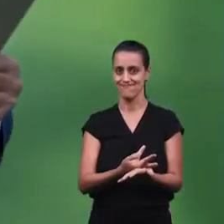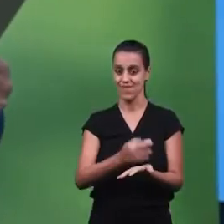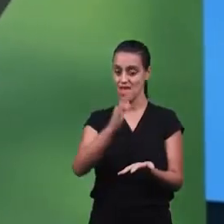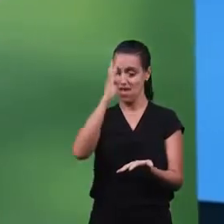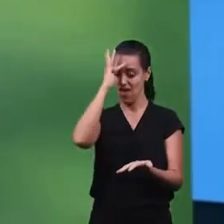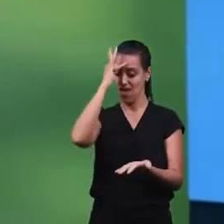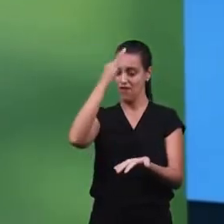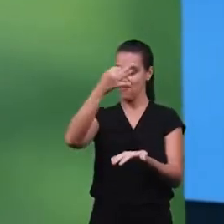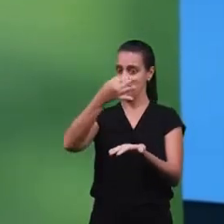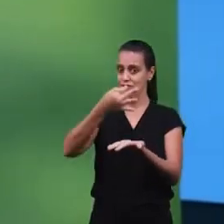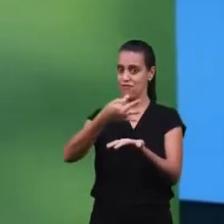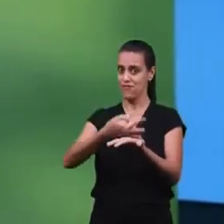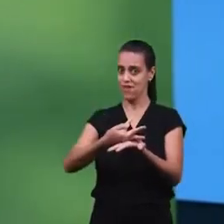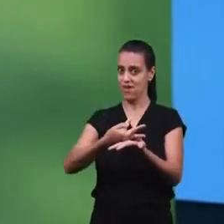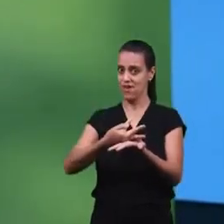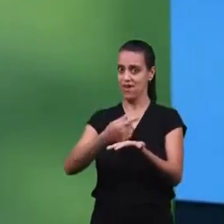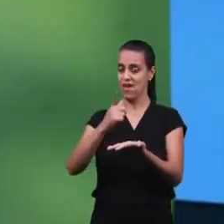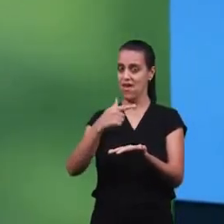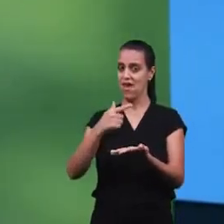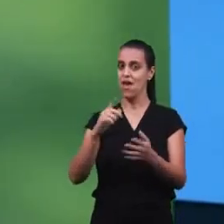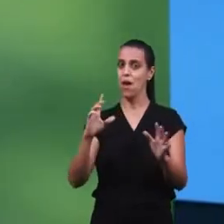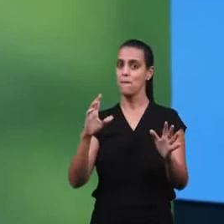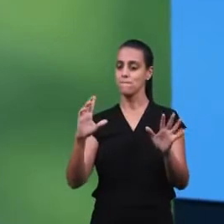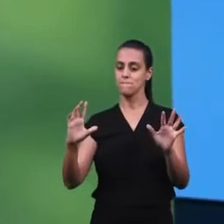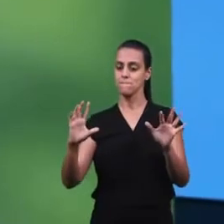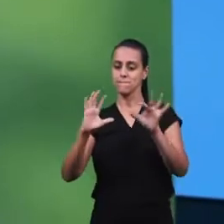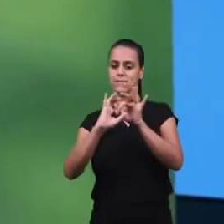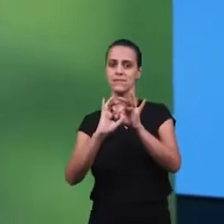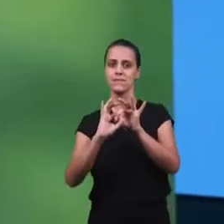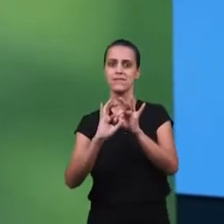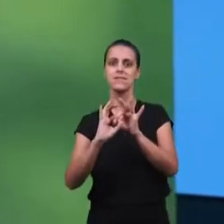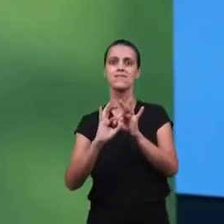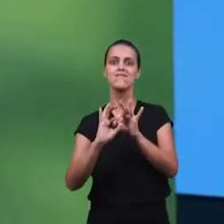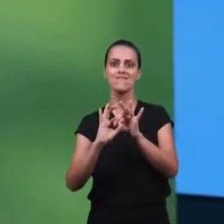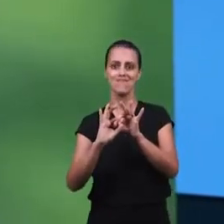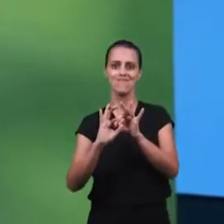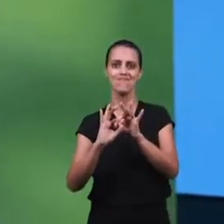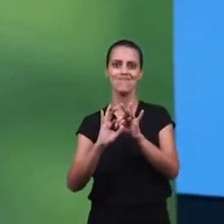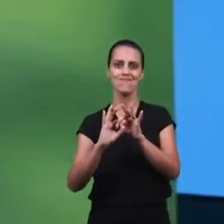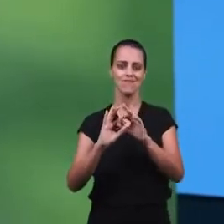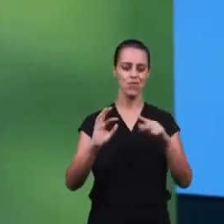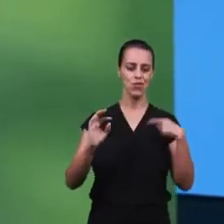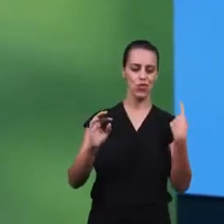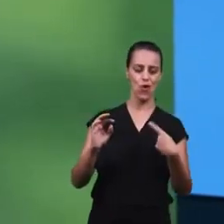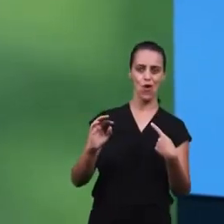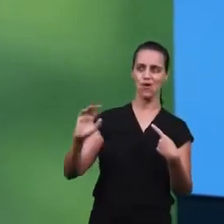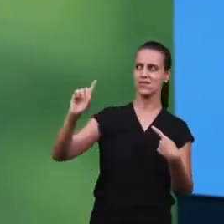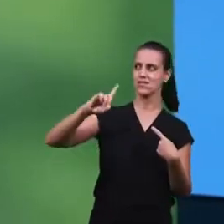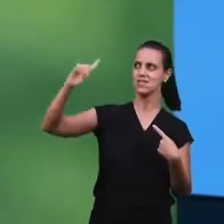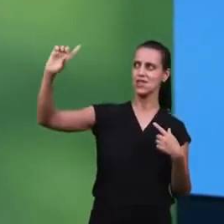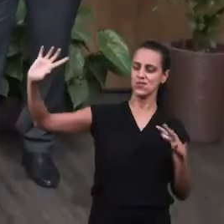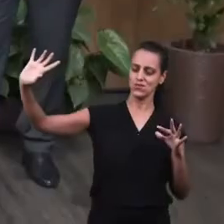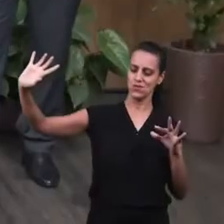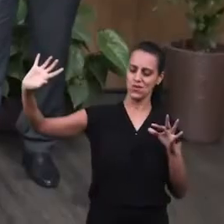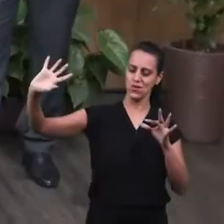And faith is an agent that unites God and men.